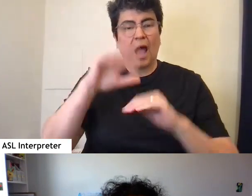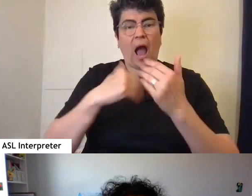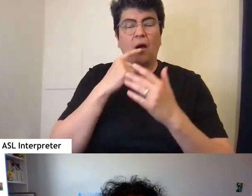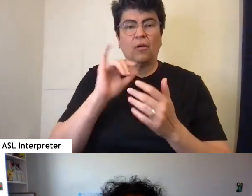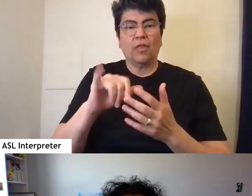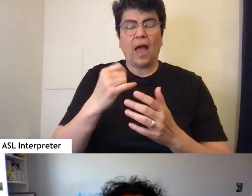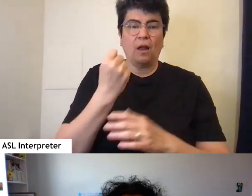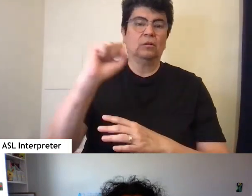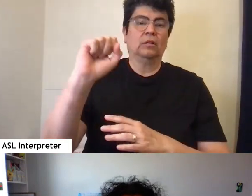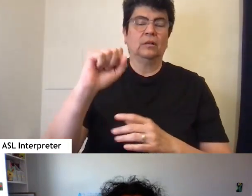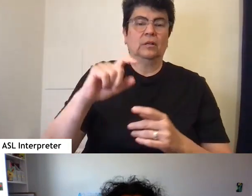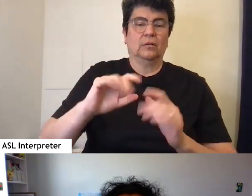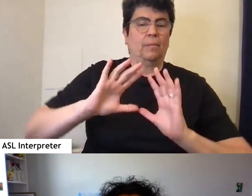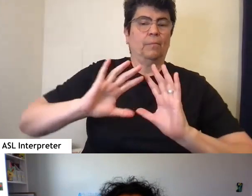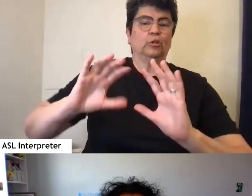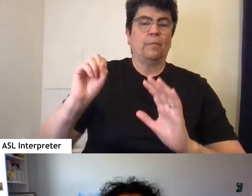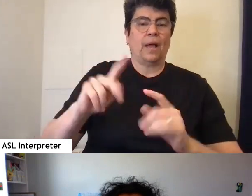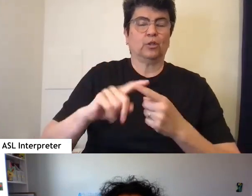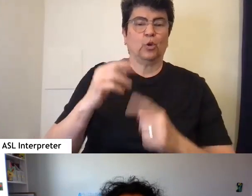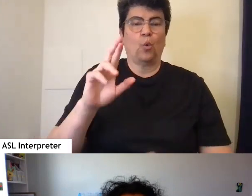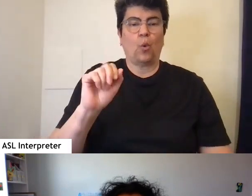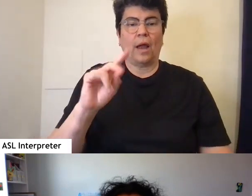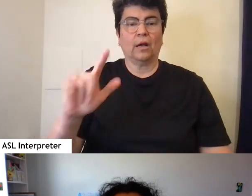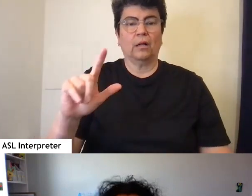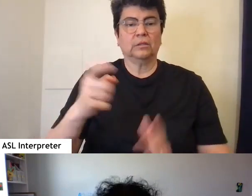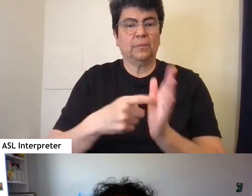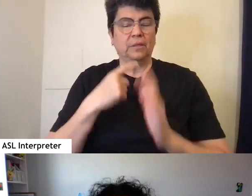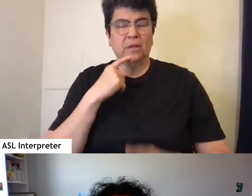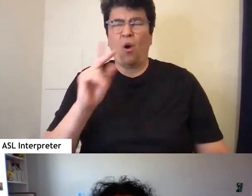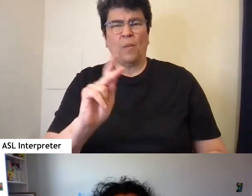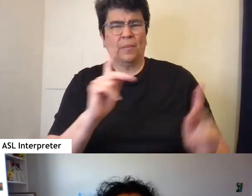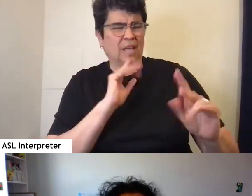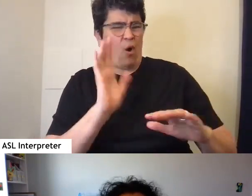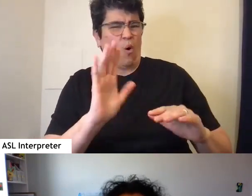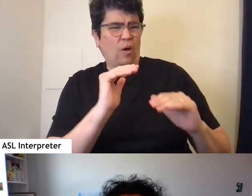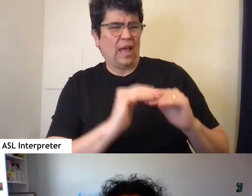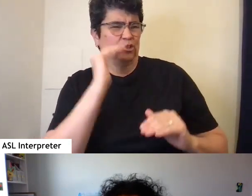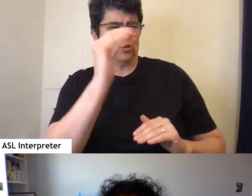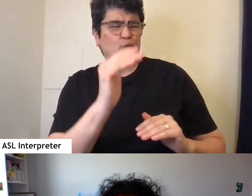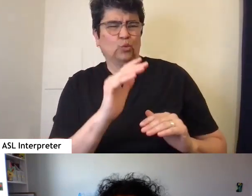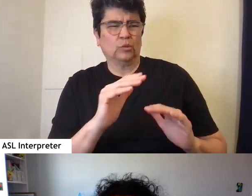to radical demands comes up like, oh, you that's that's too extreme, as you were saying.